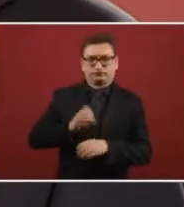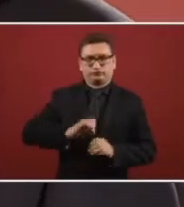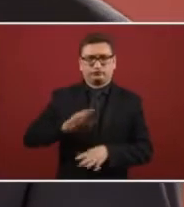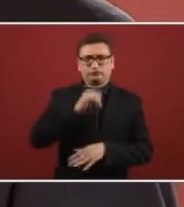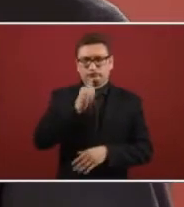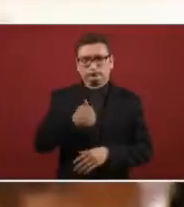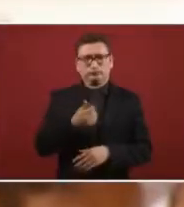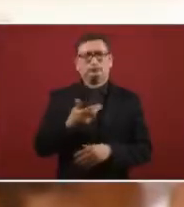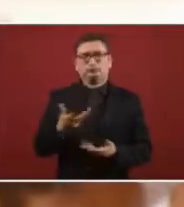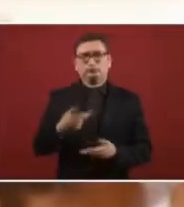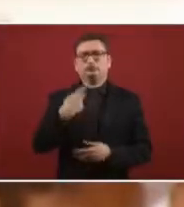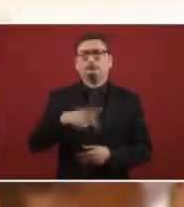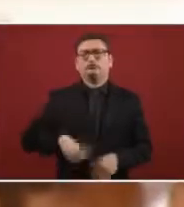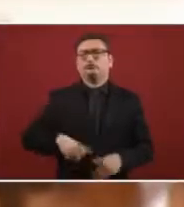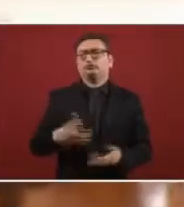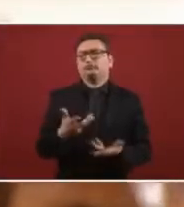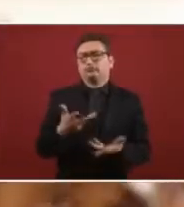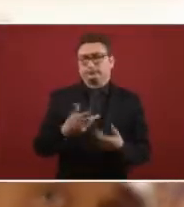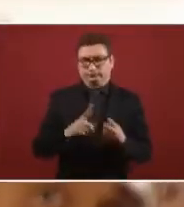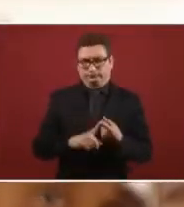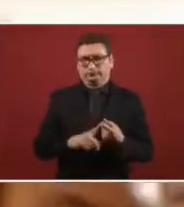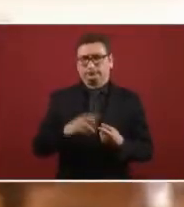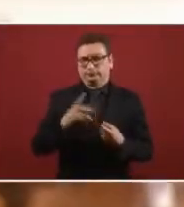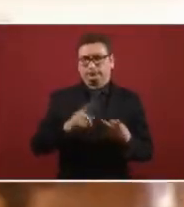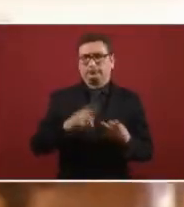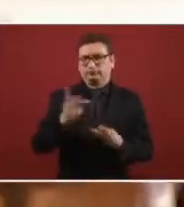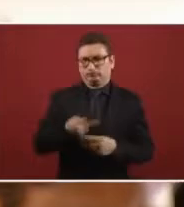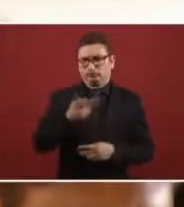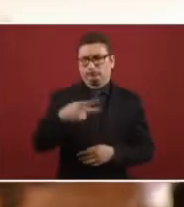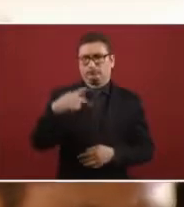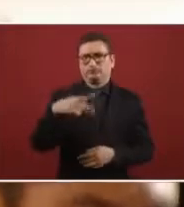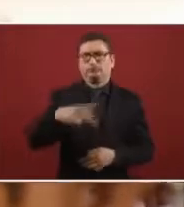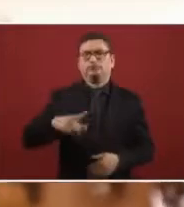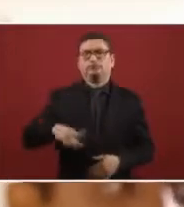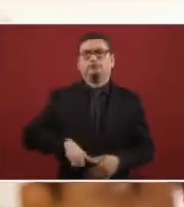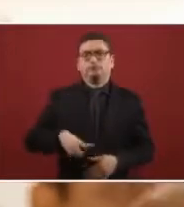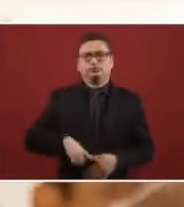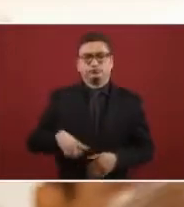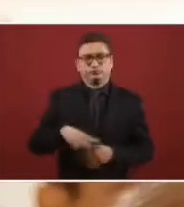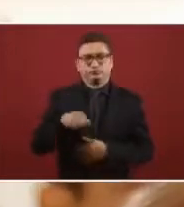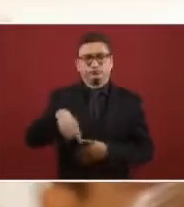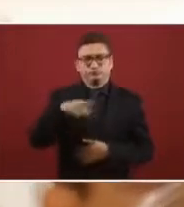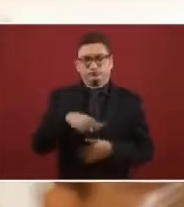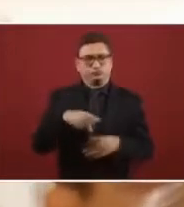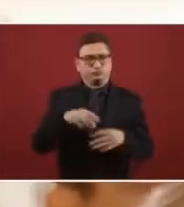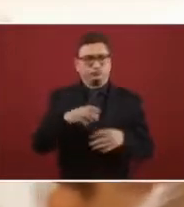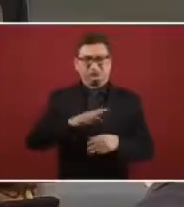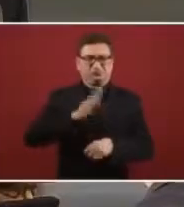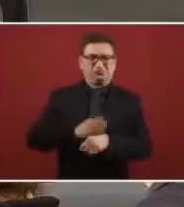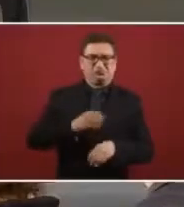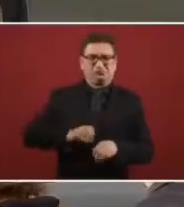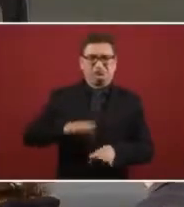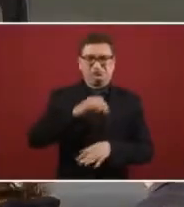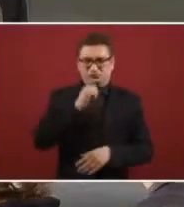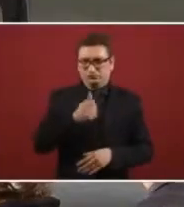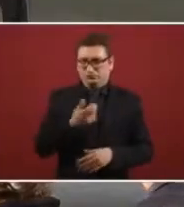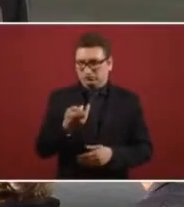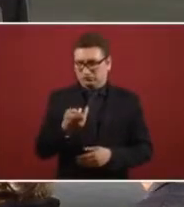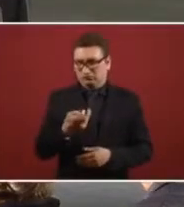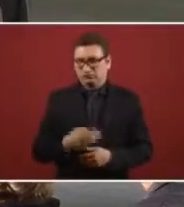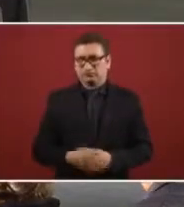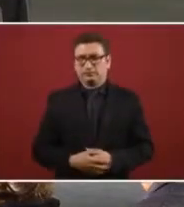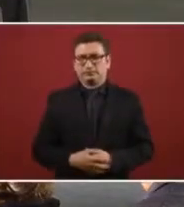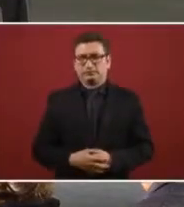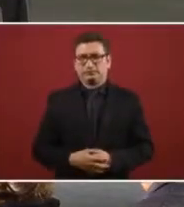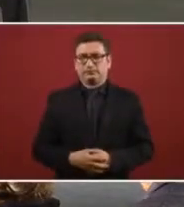No No She is... How does your government interpret this for your government? Isn't it a matter of